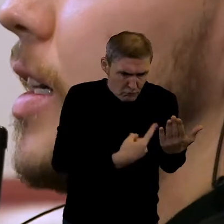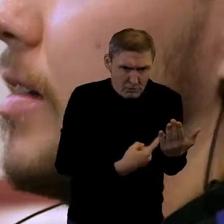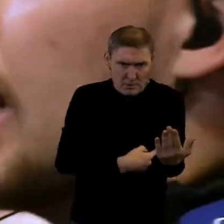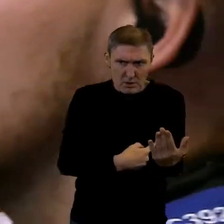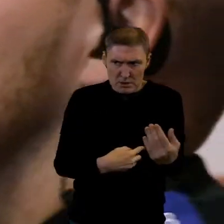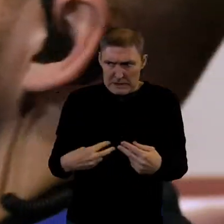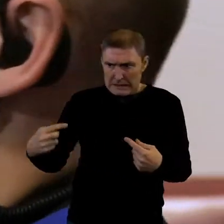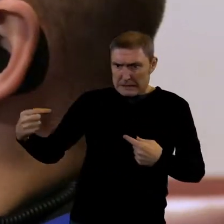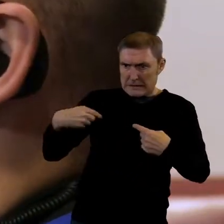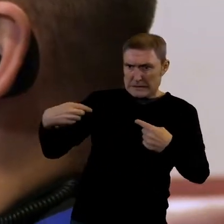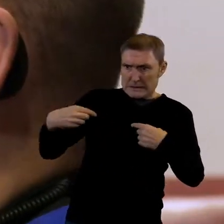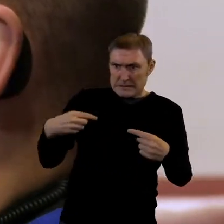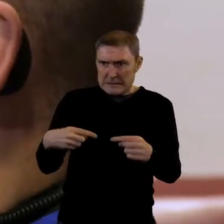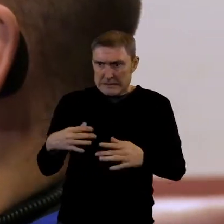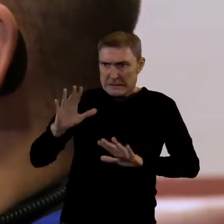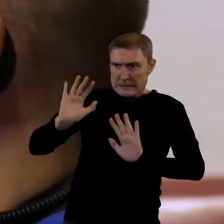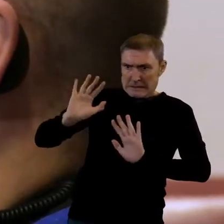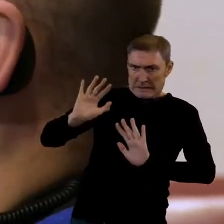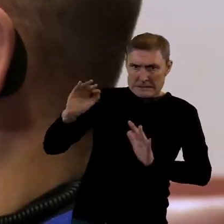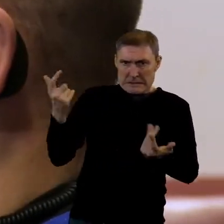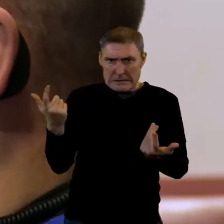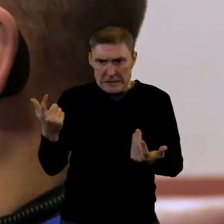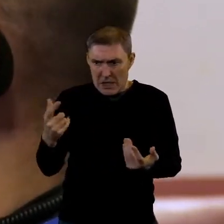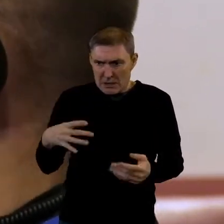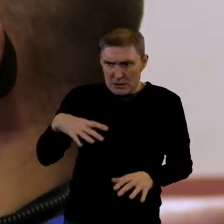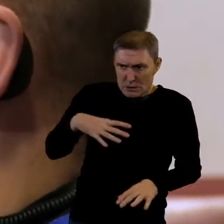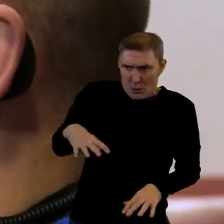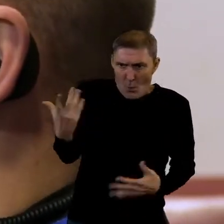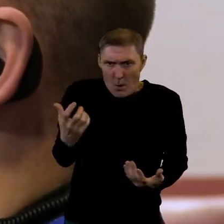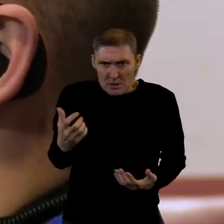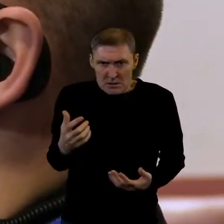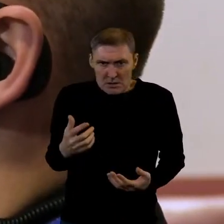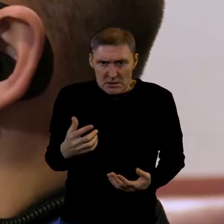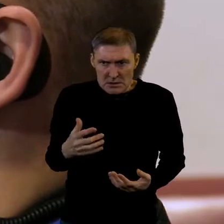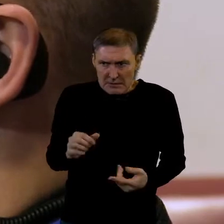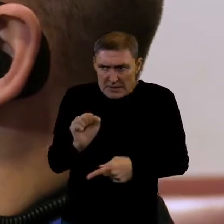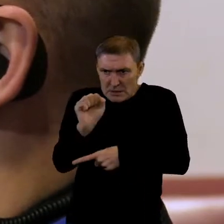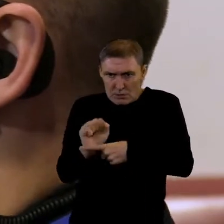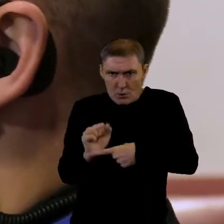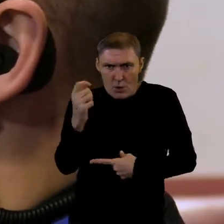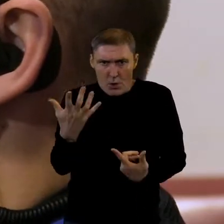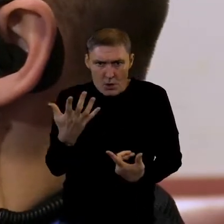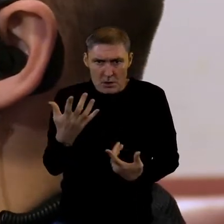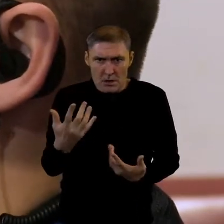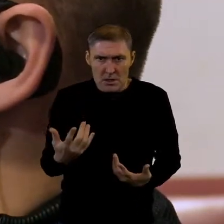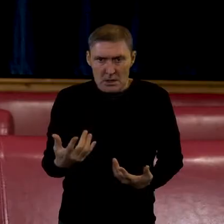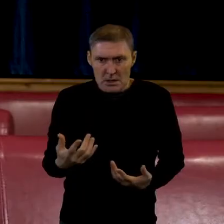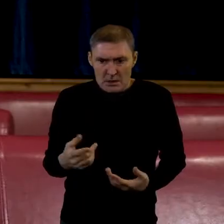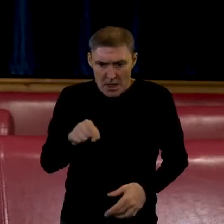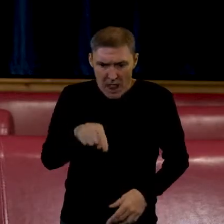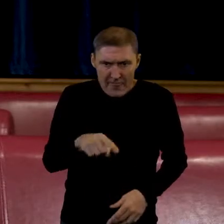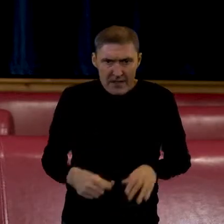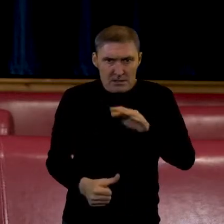atmosphere I suppose for someone so young or someone that's part of a culture. That doesn't carry a lot of trust in the police.